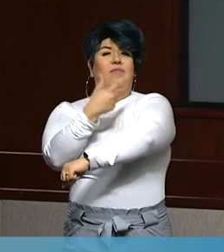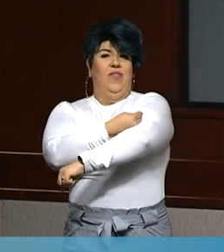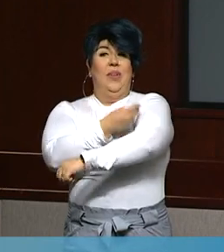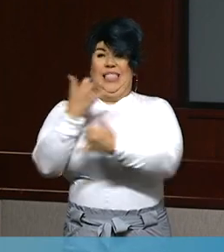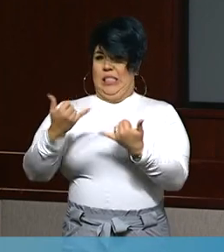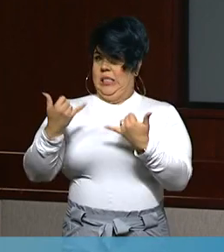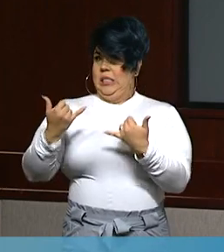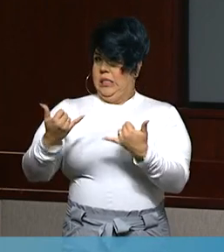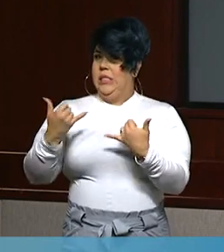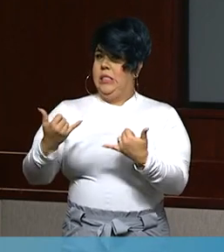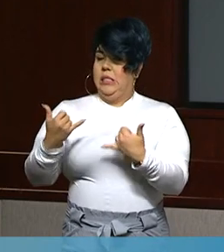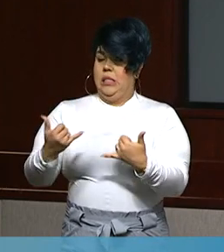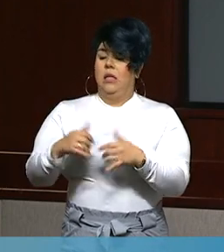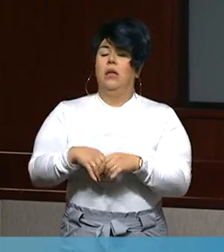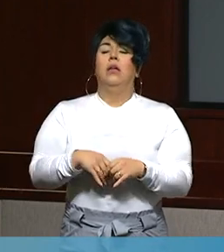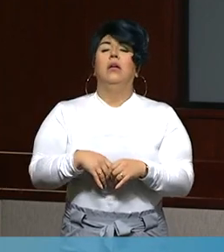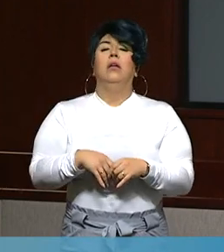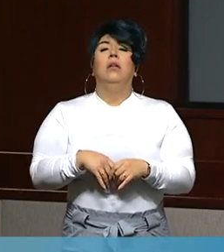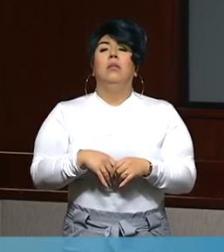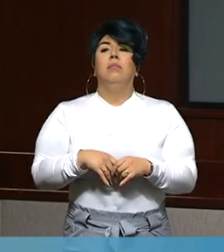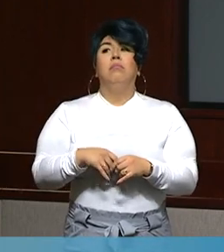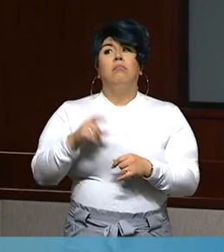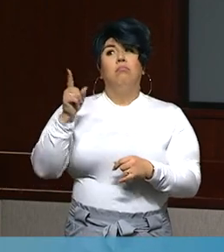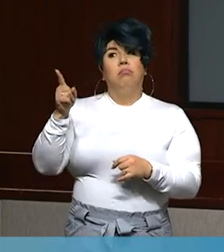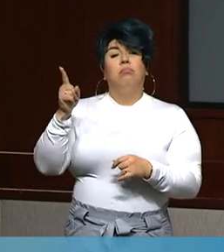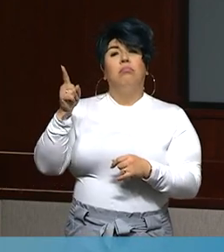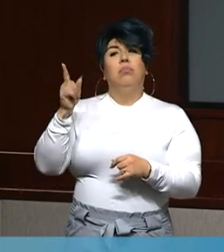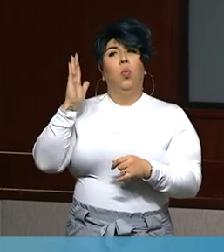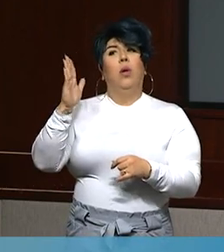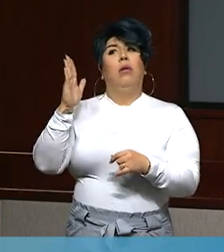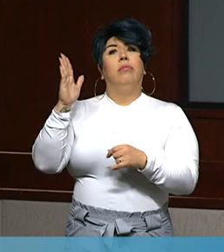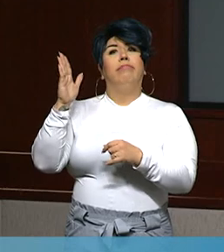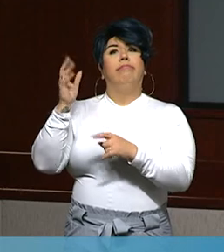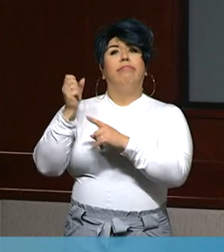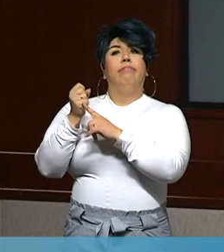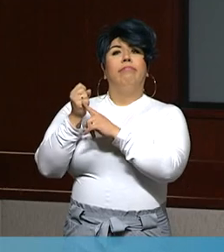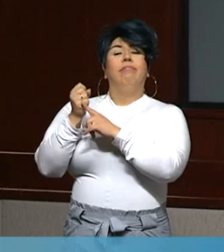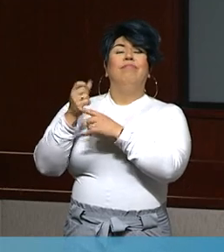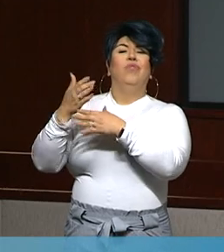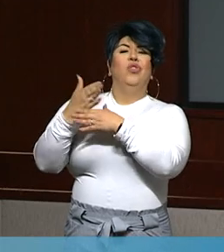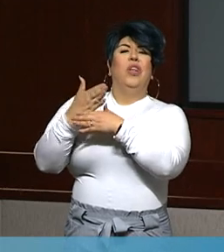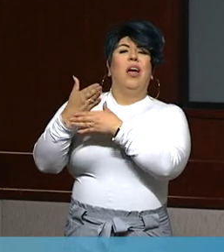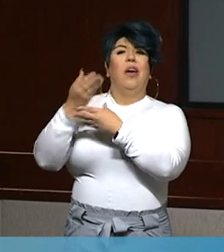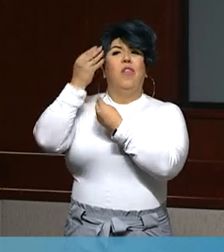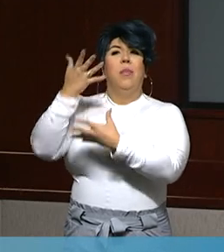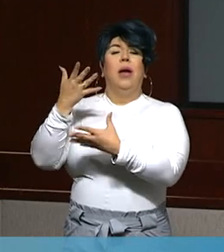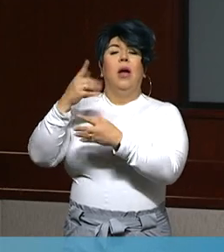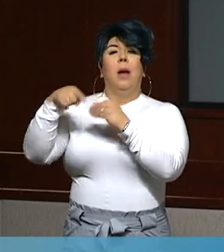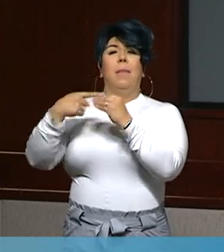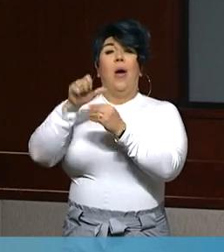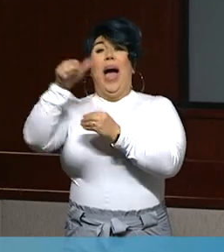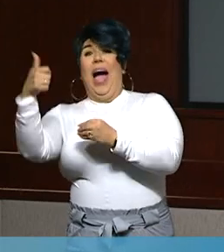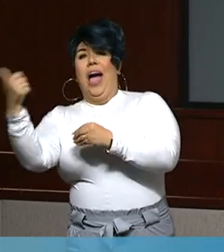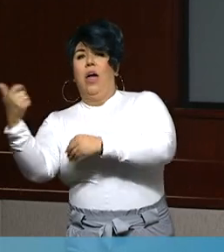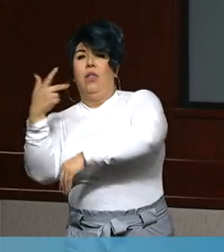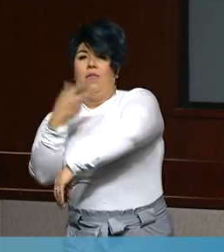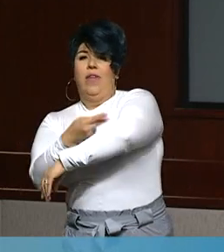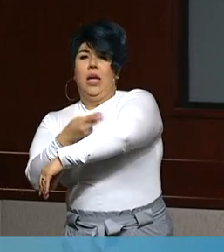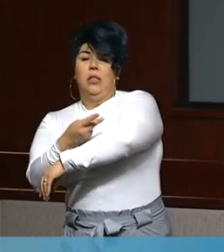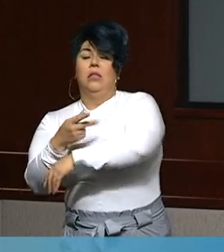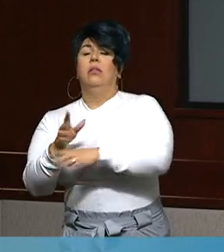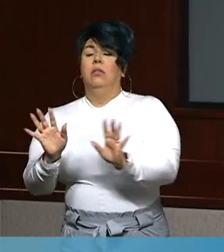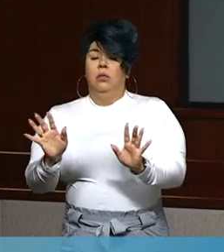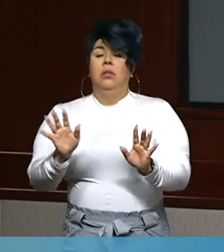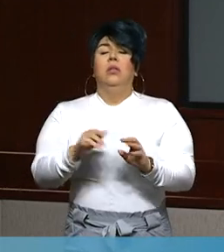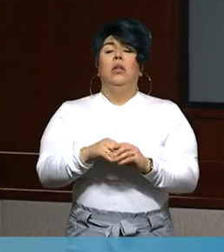today and that they are going to be reviewing other vaccines in the near future. In Kern County, we have been working